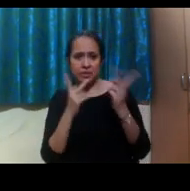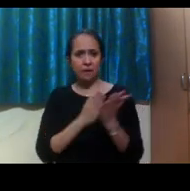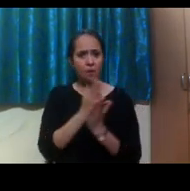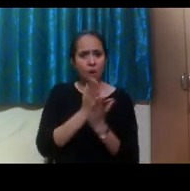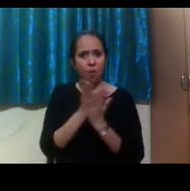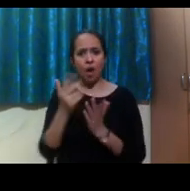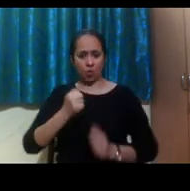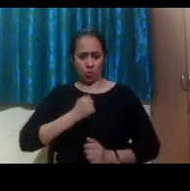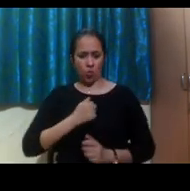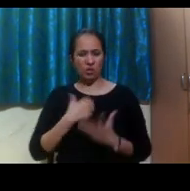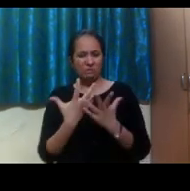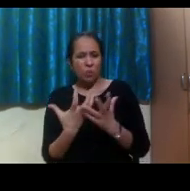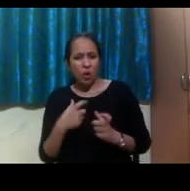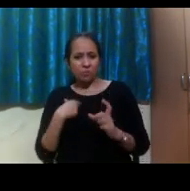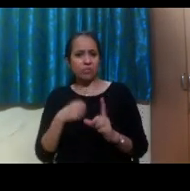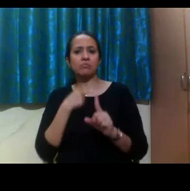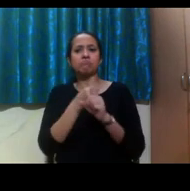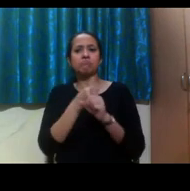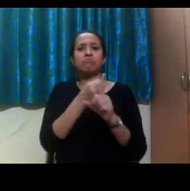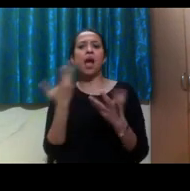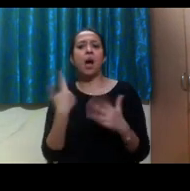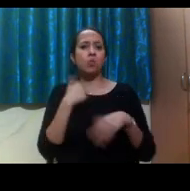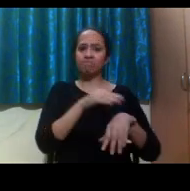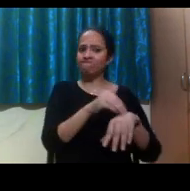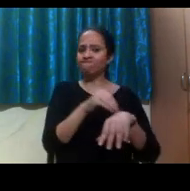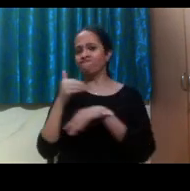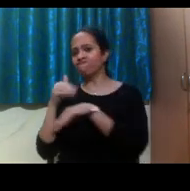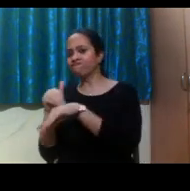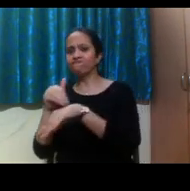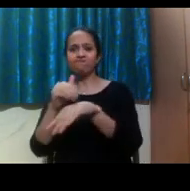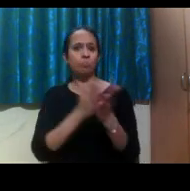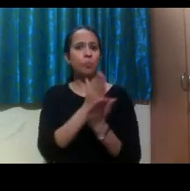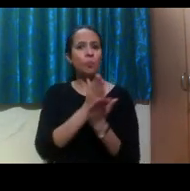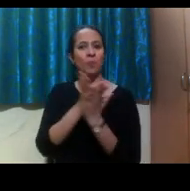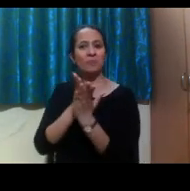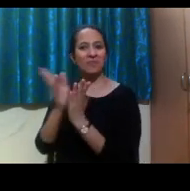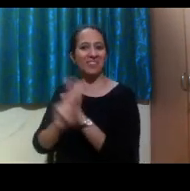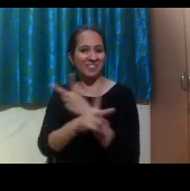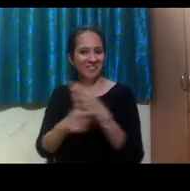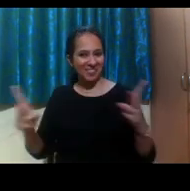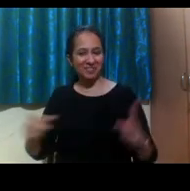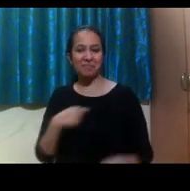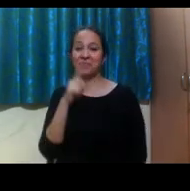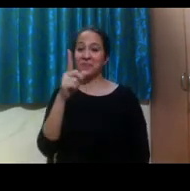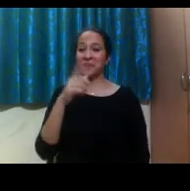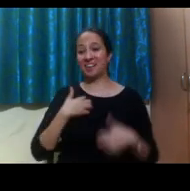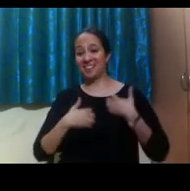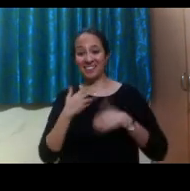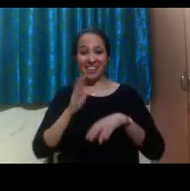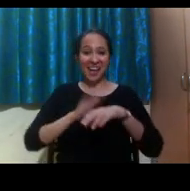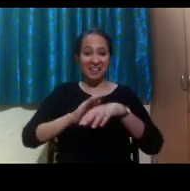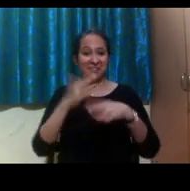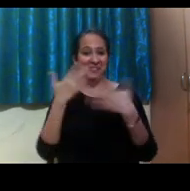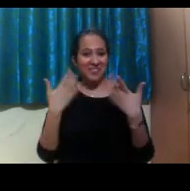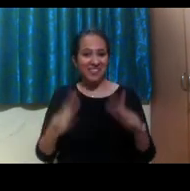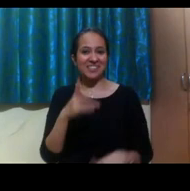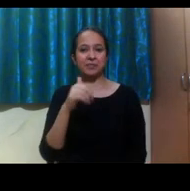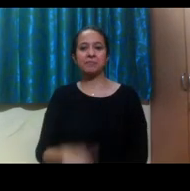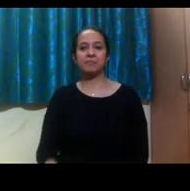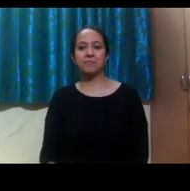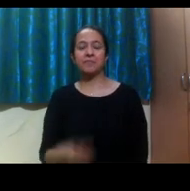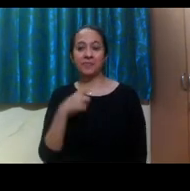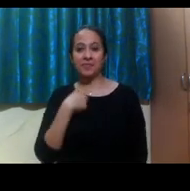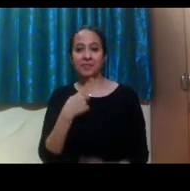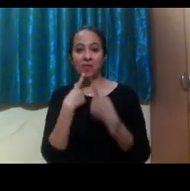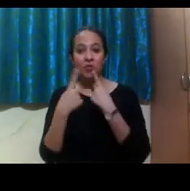for myself. And in fact, one of the most interesting experiences that I've had was, um, talking to